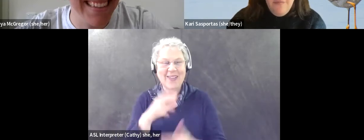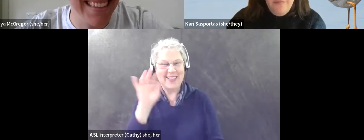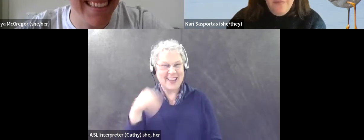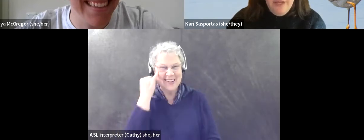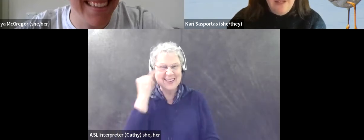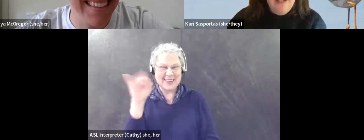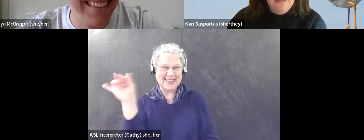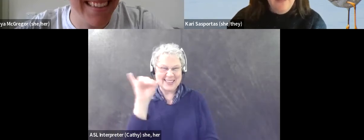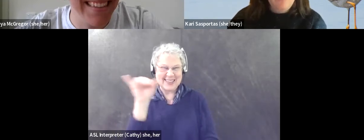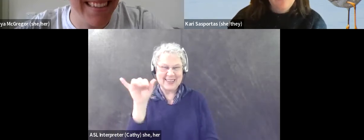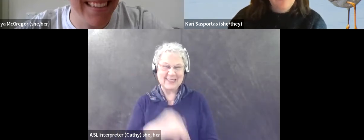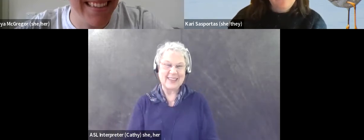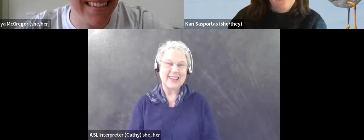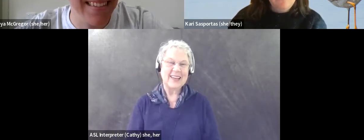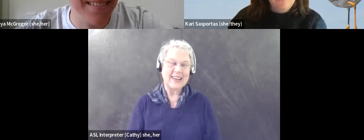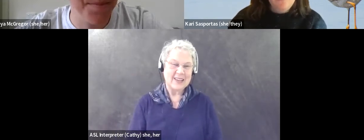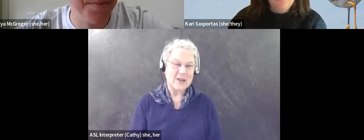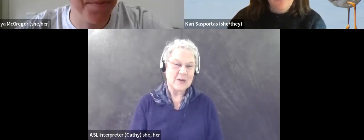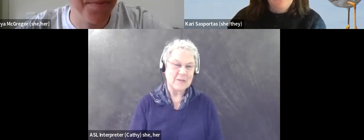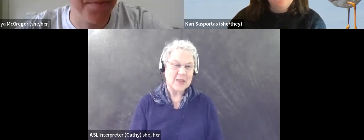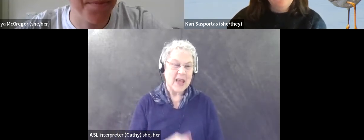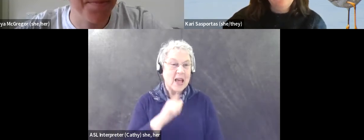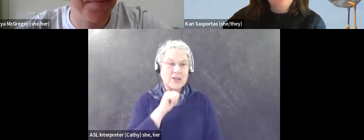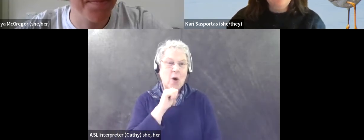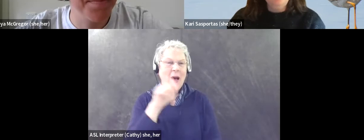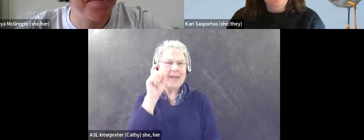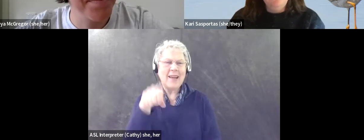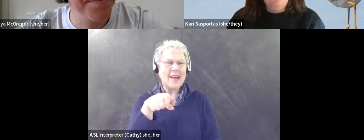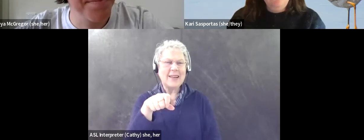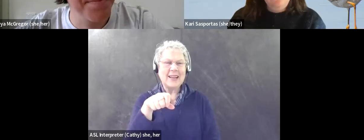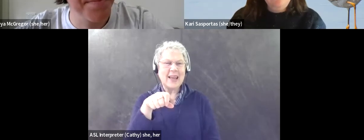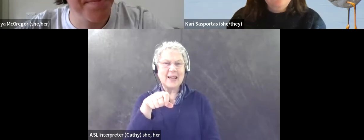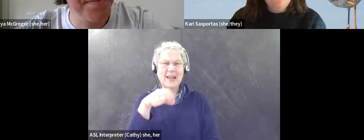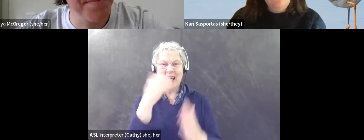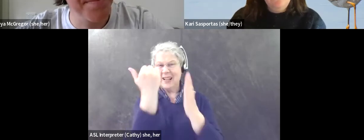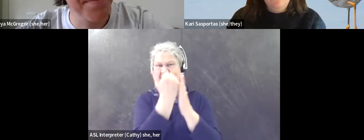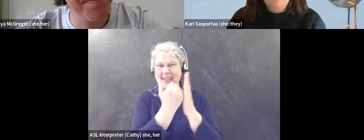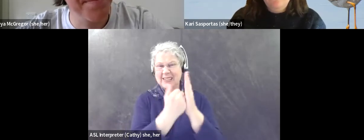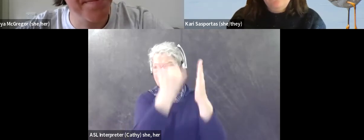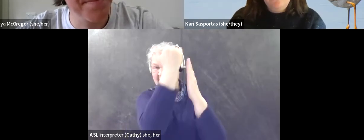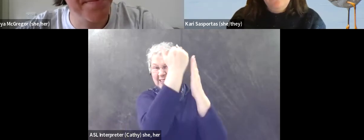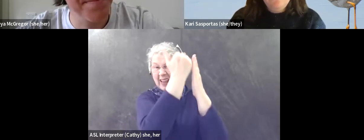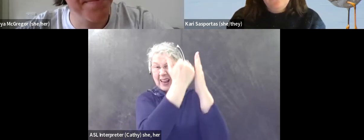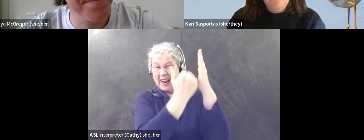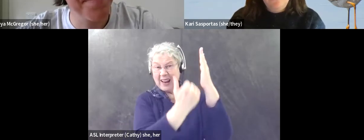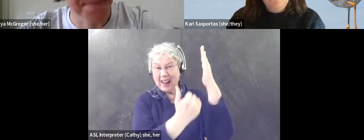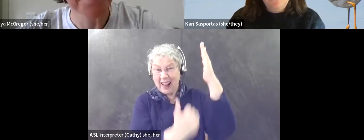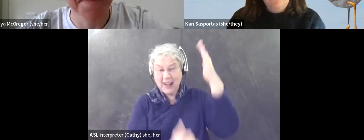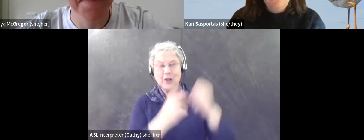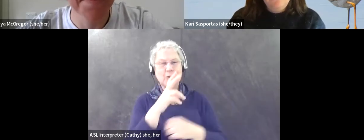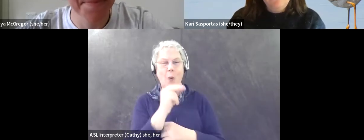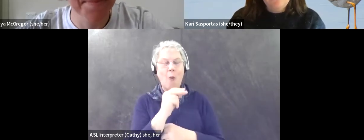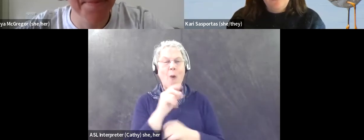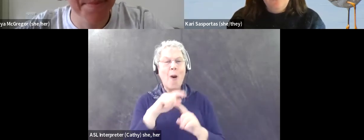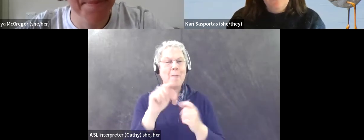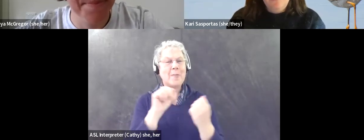I need a life bird list that's like super long or something like that. But it's kind of like all of those things. And I